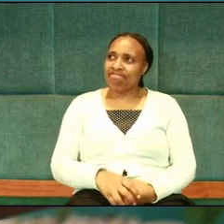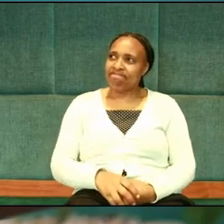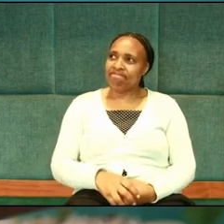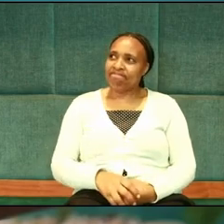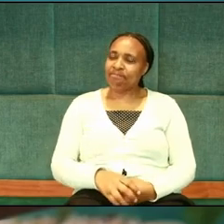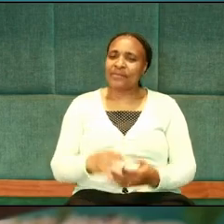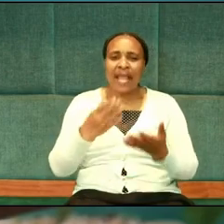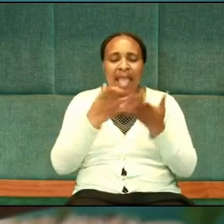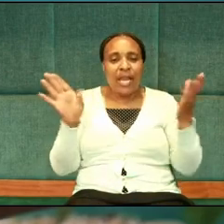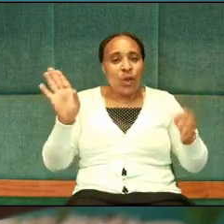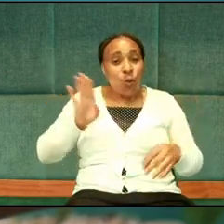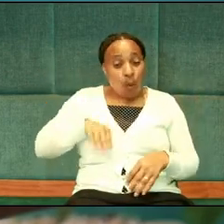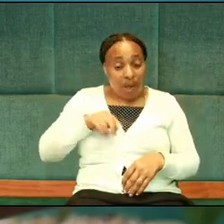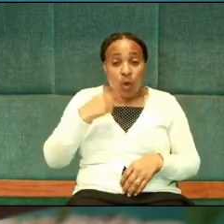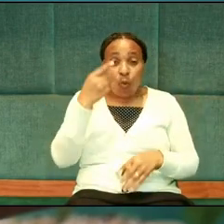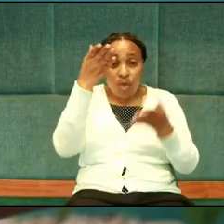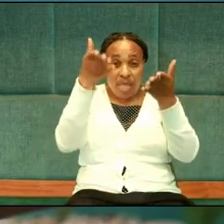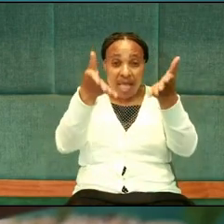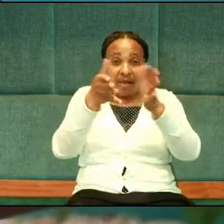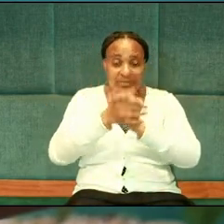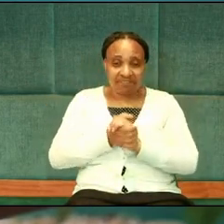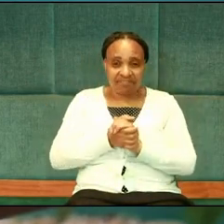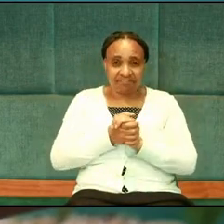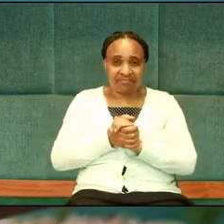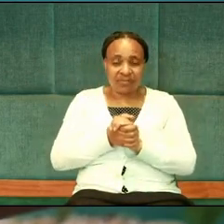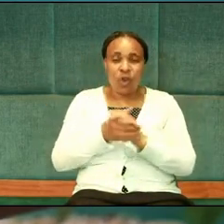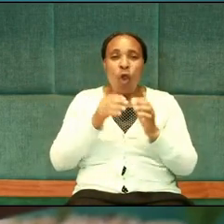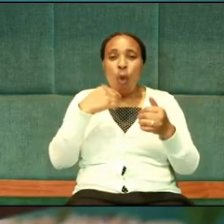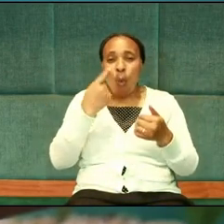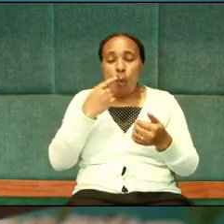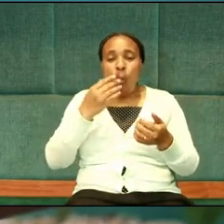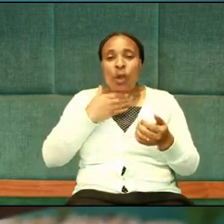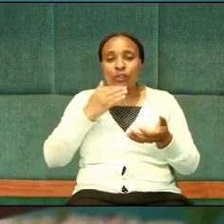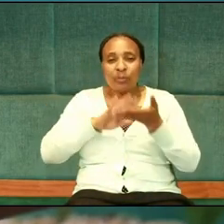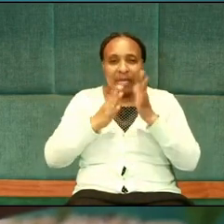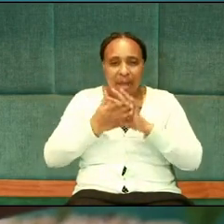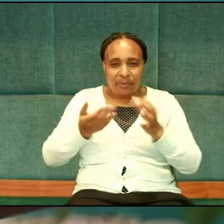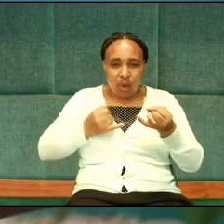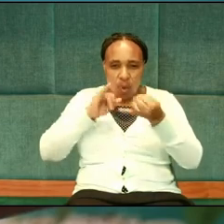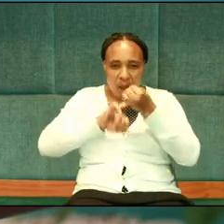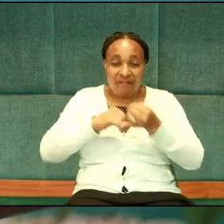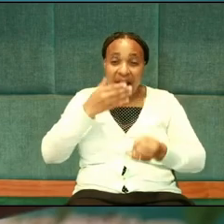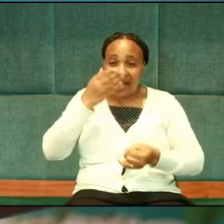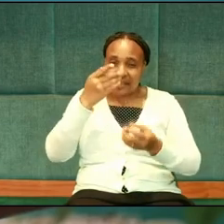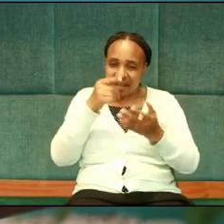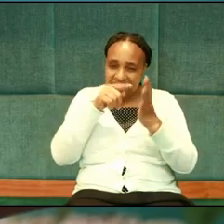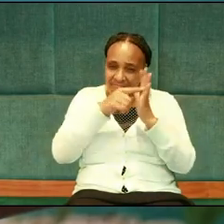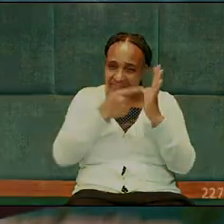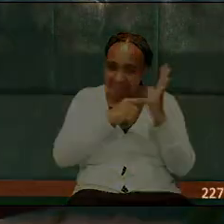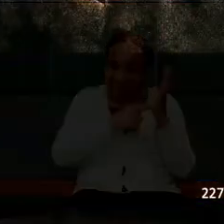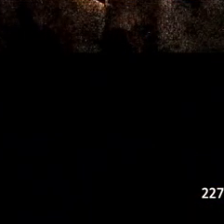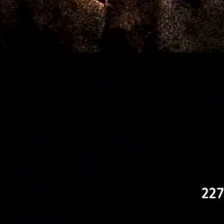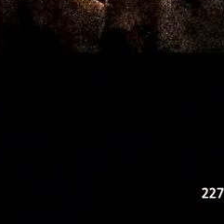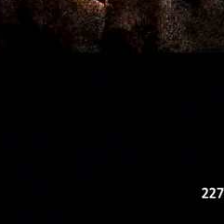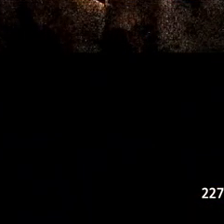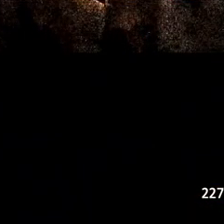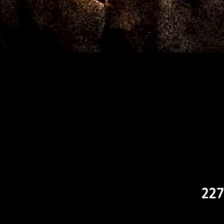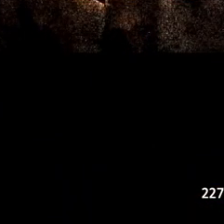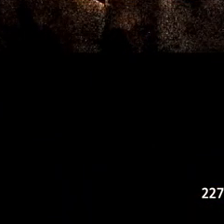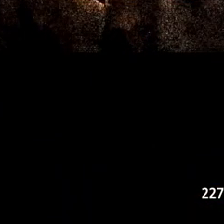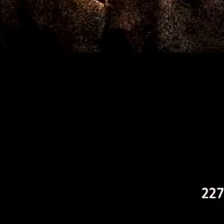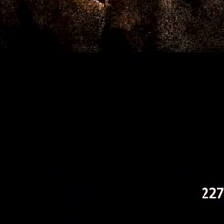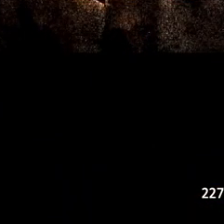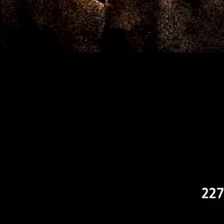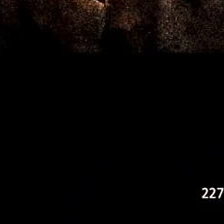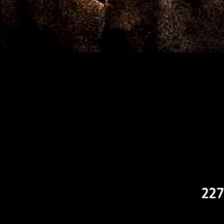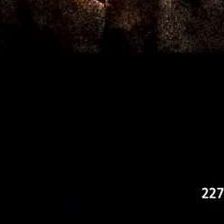To any woman who is here, or would-be wife, hear and answer the following. Will I help him to achieve a fuller